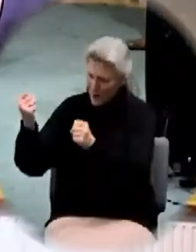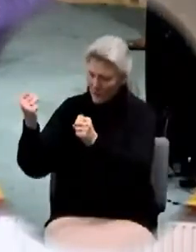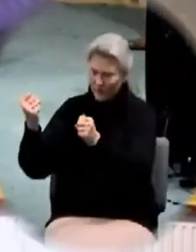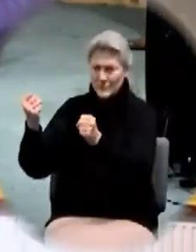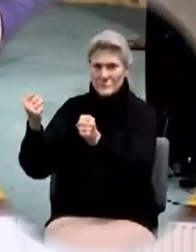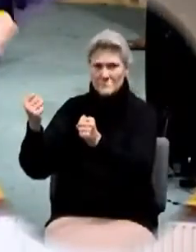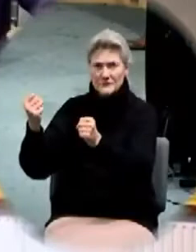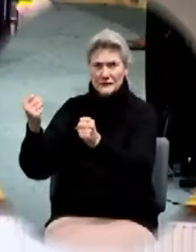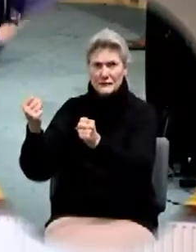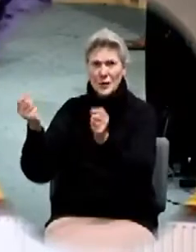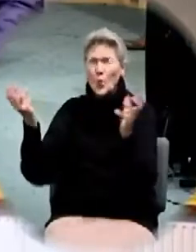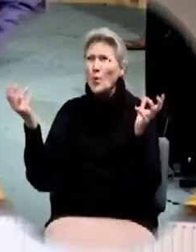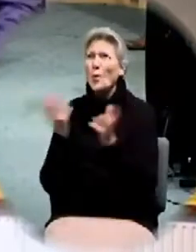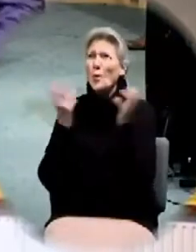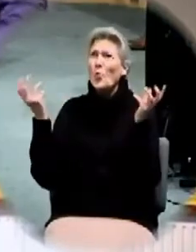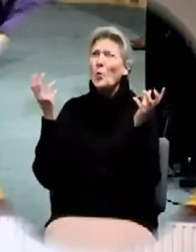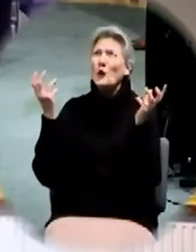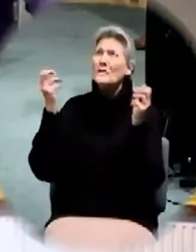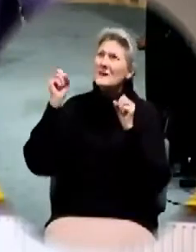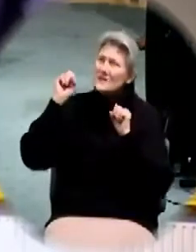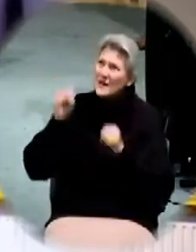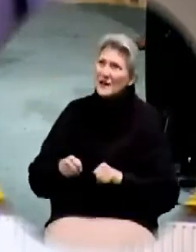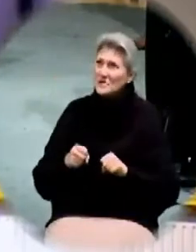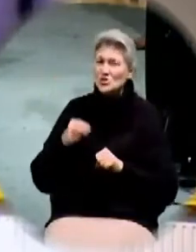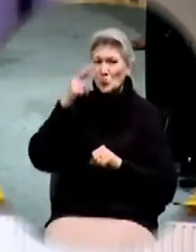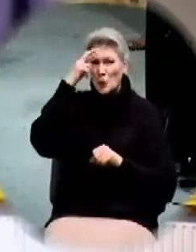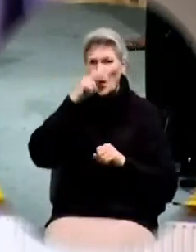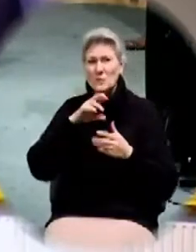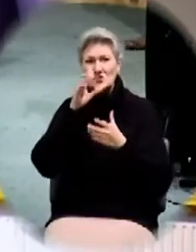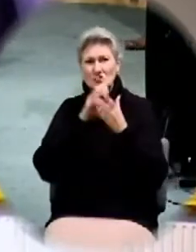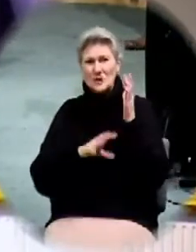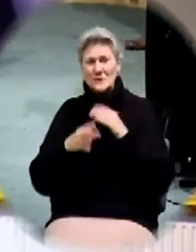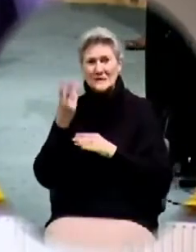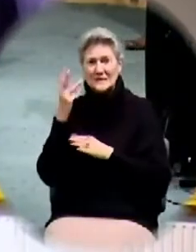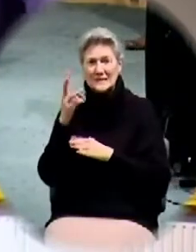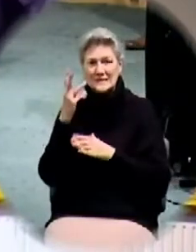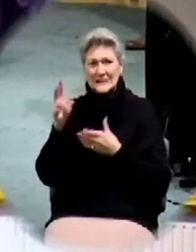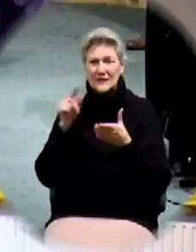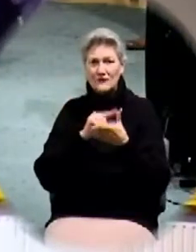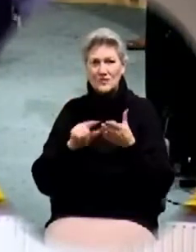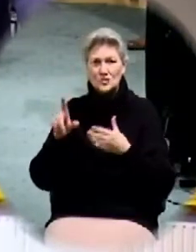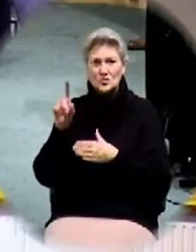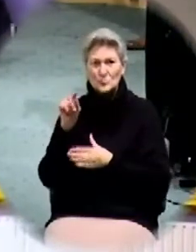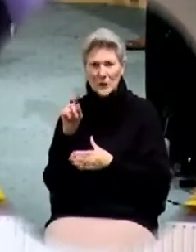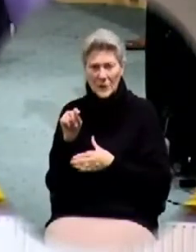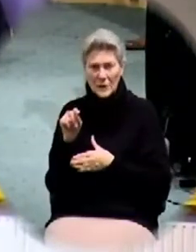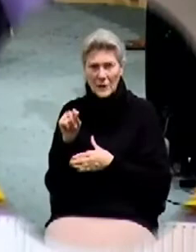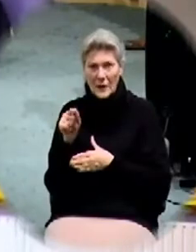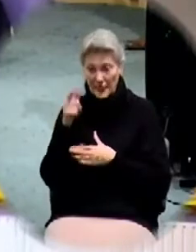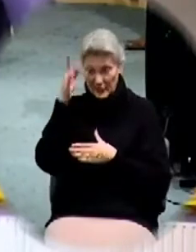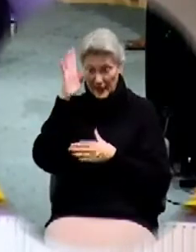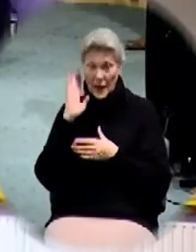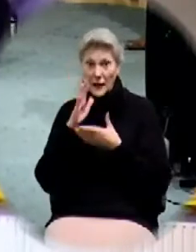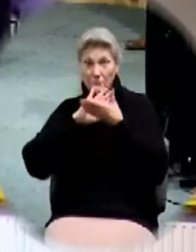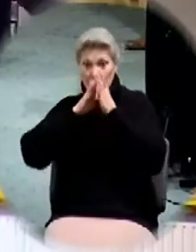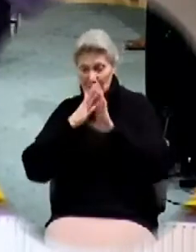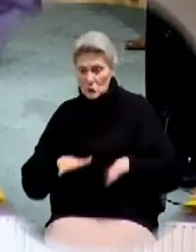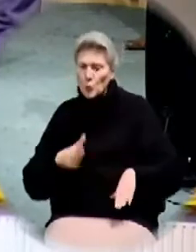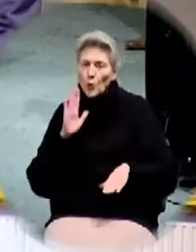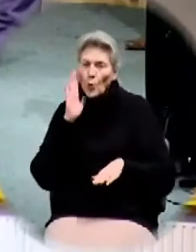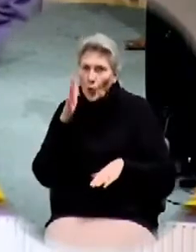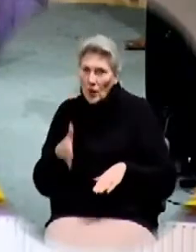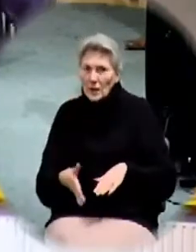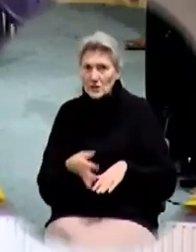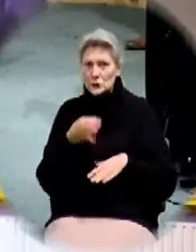oh yes Romans chapter 16 verse 20 the God of peace will soon